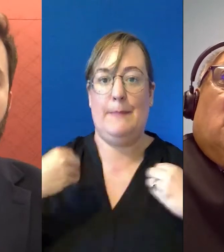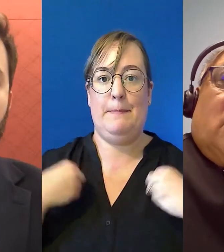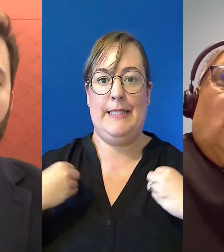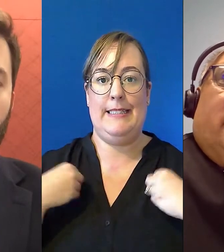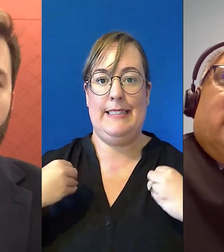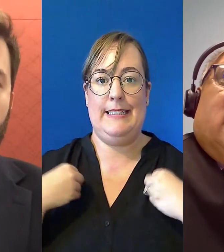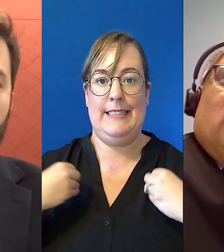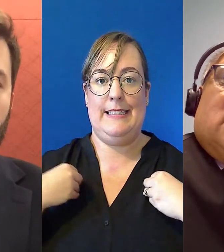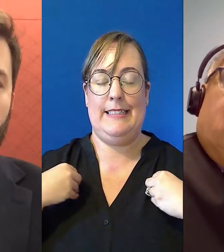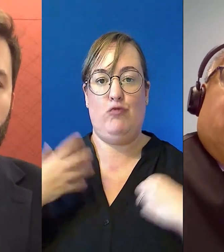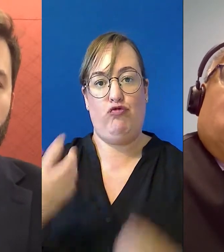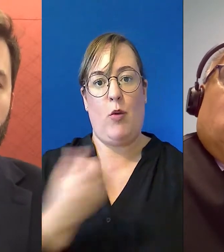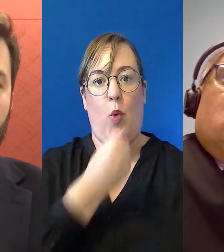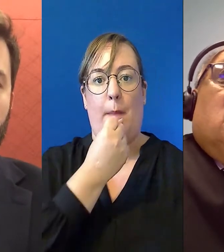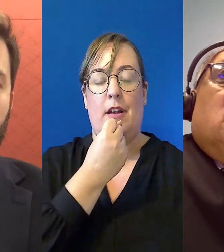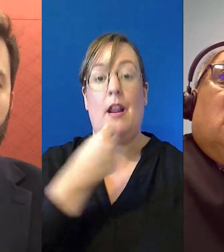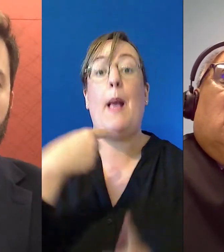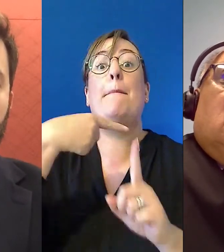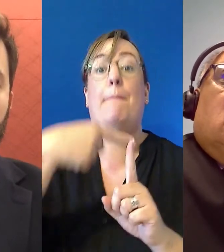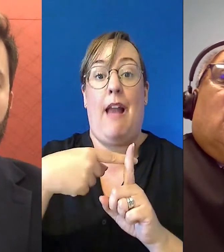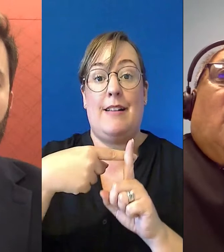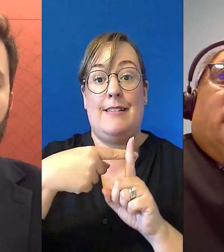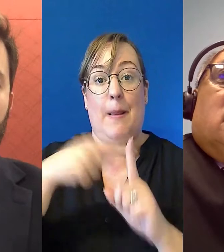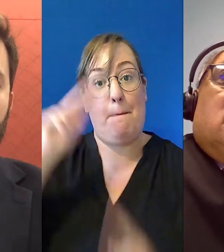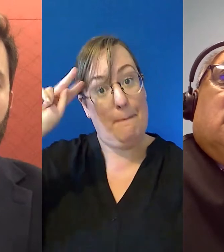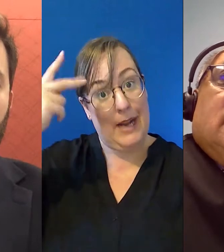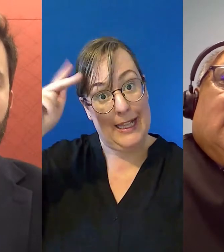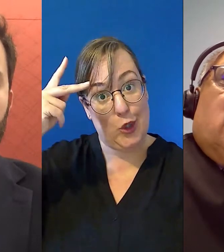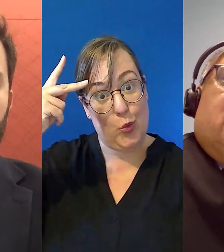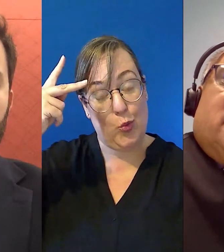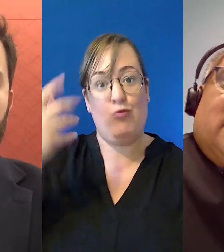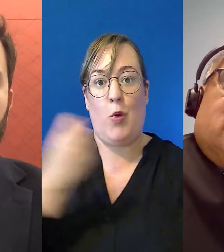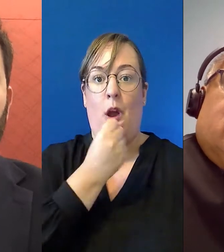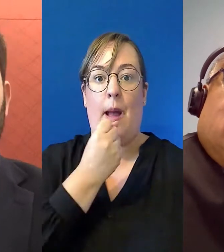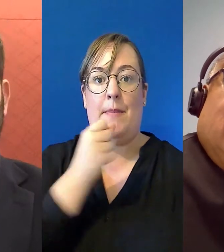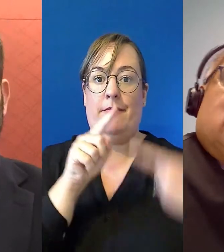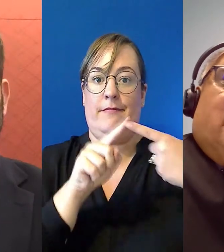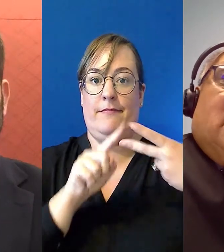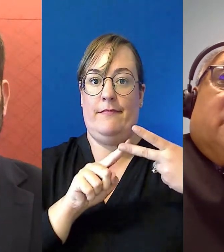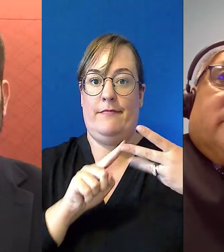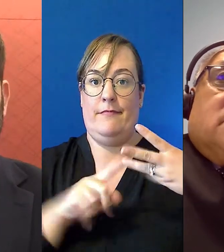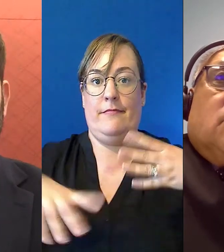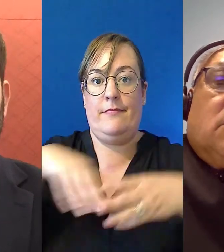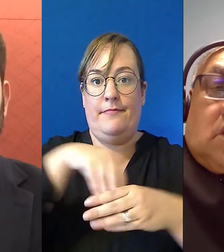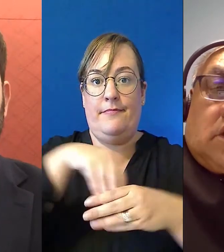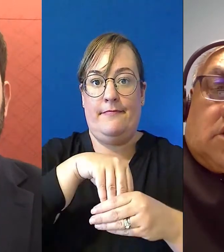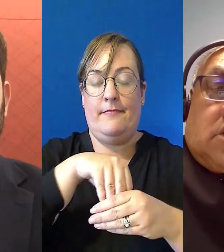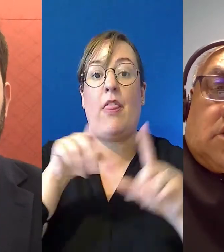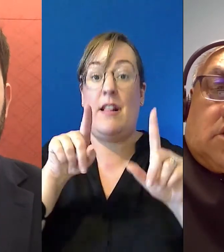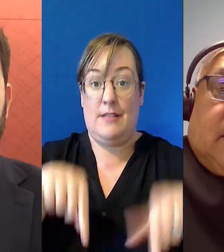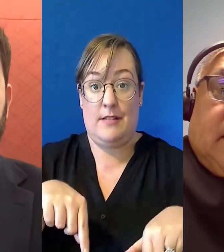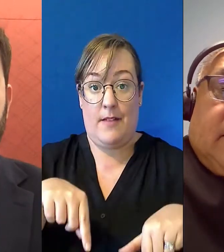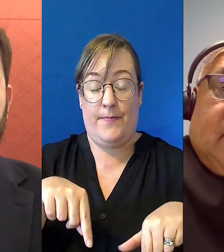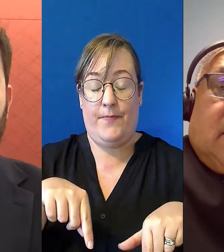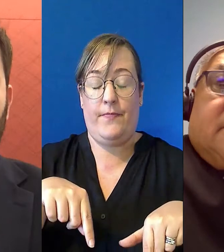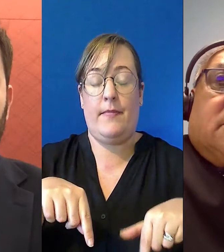requirement, as well as a political requirement. So I think that's the beginning of it. The second